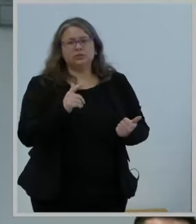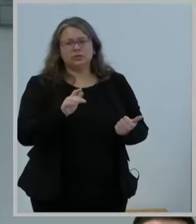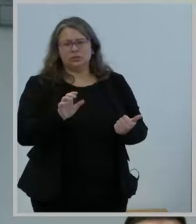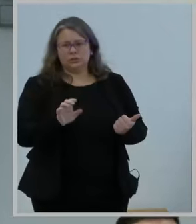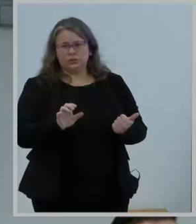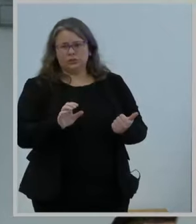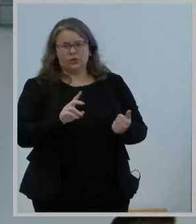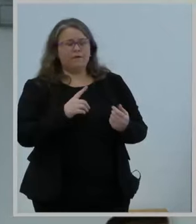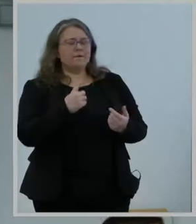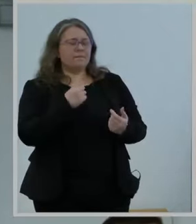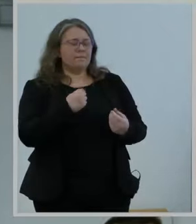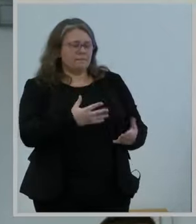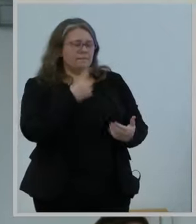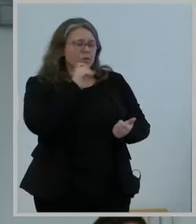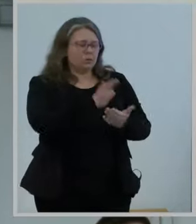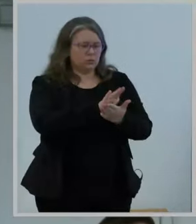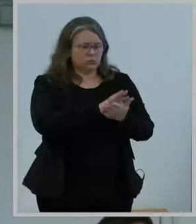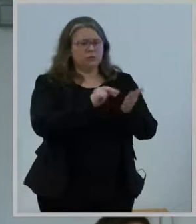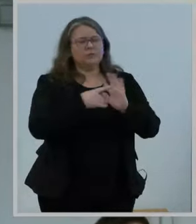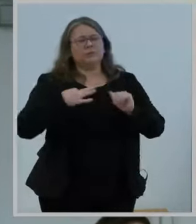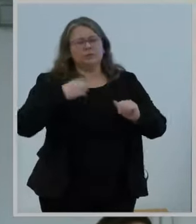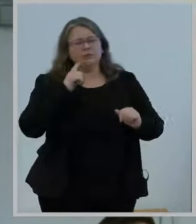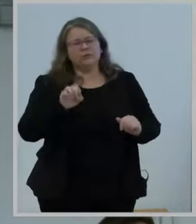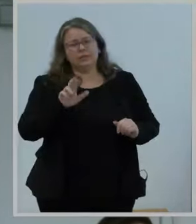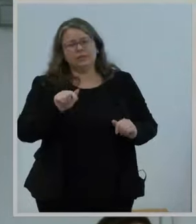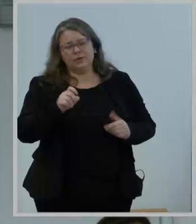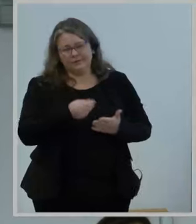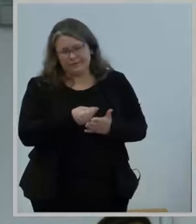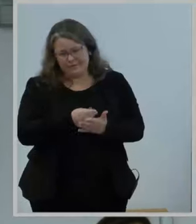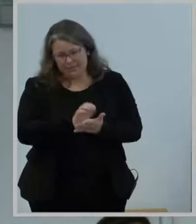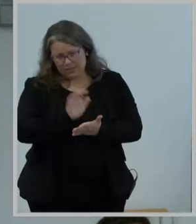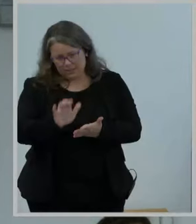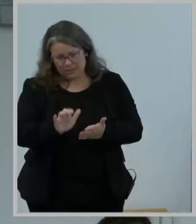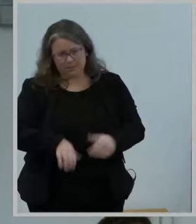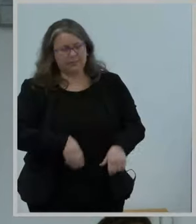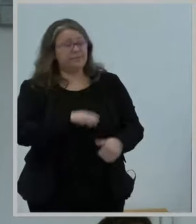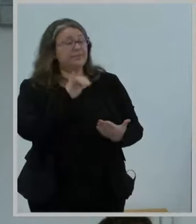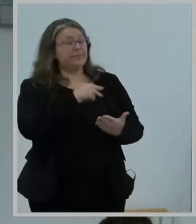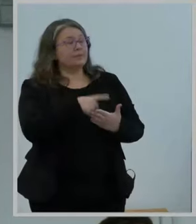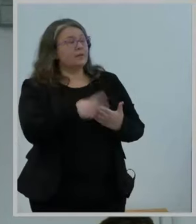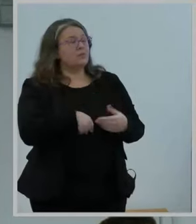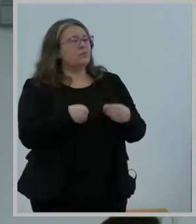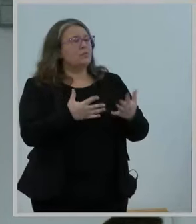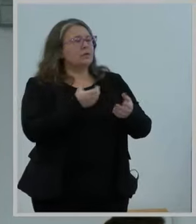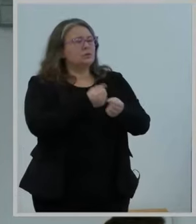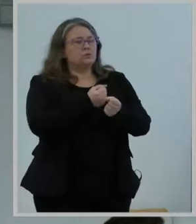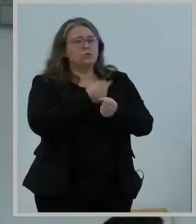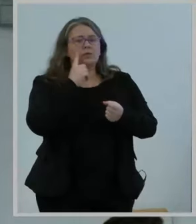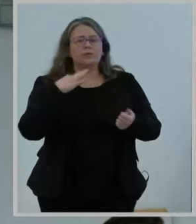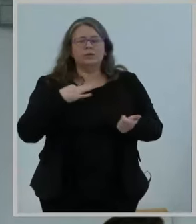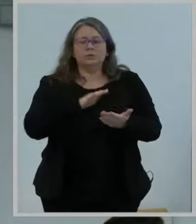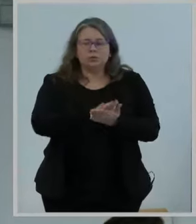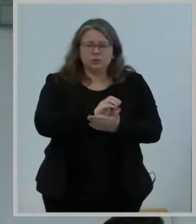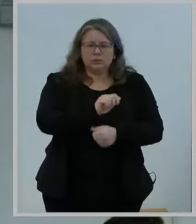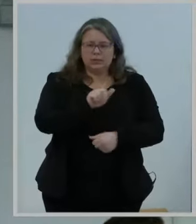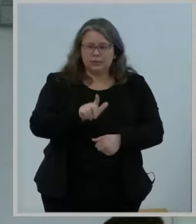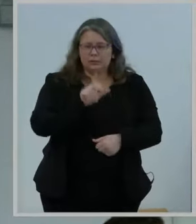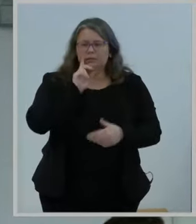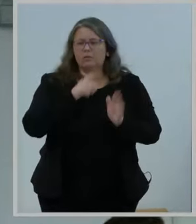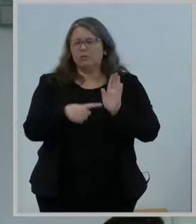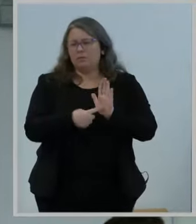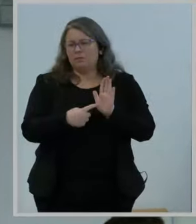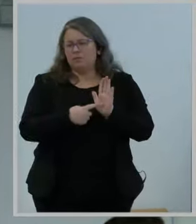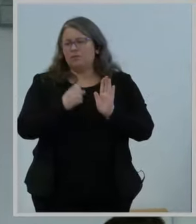E-rate funding. The E-rate program provides support to eligible schools and libraries for affordable, high-speed broadband services and internal